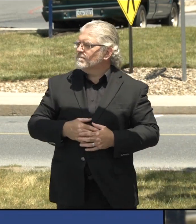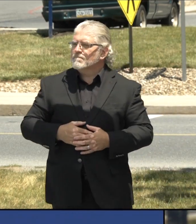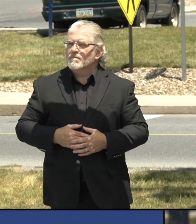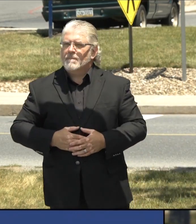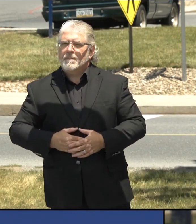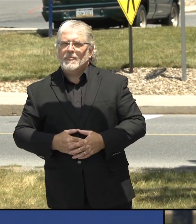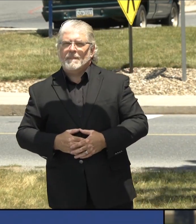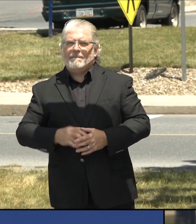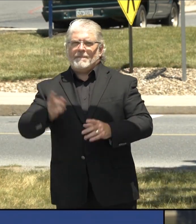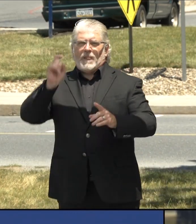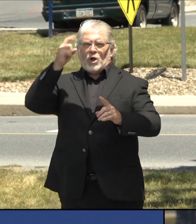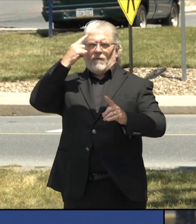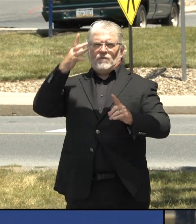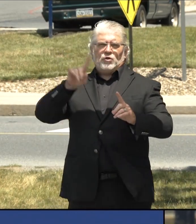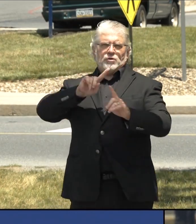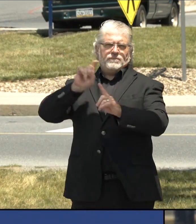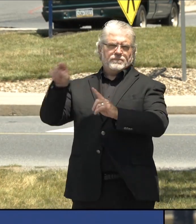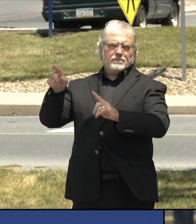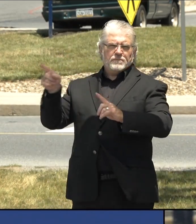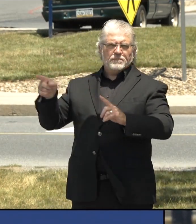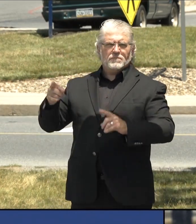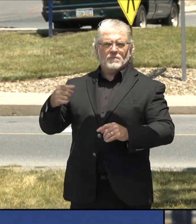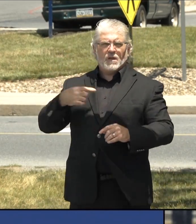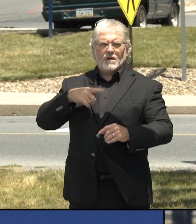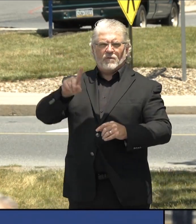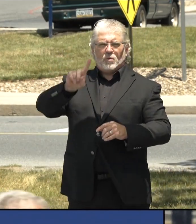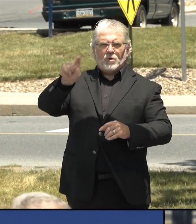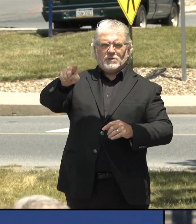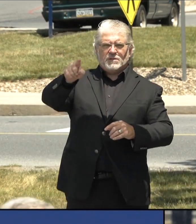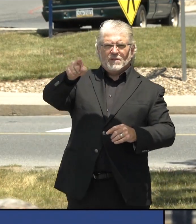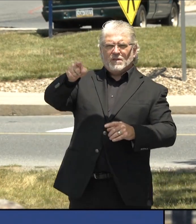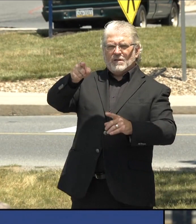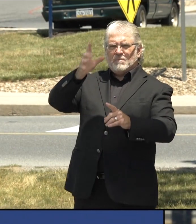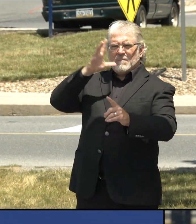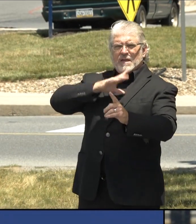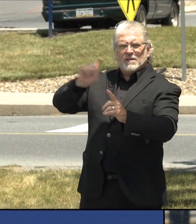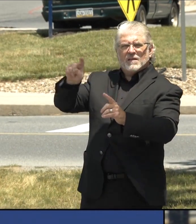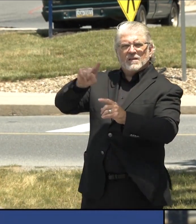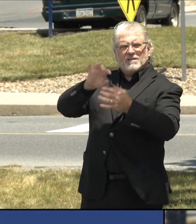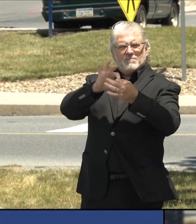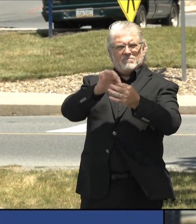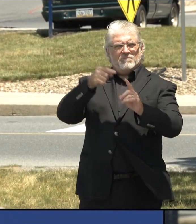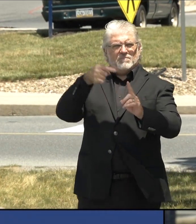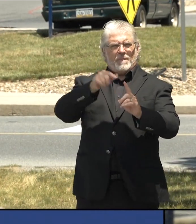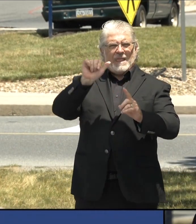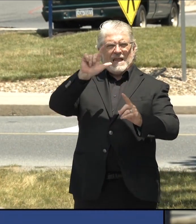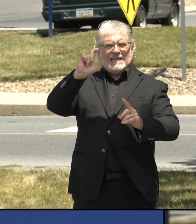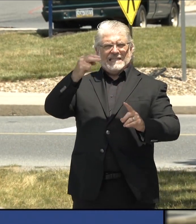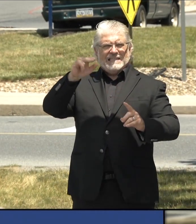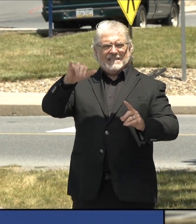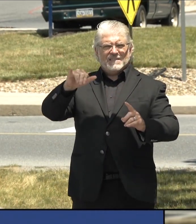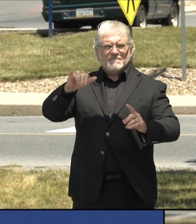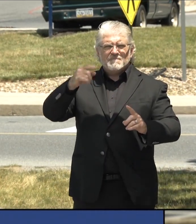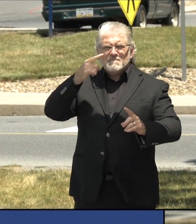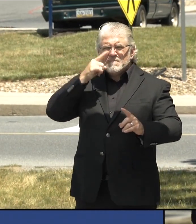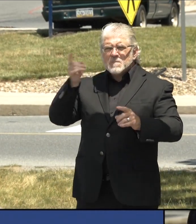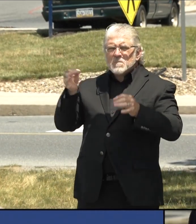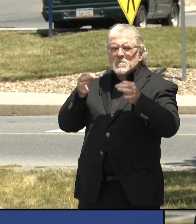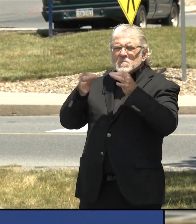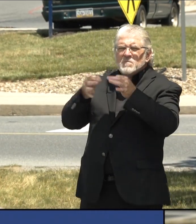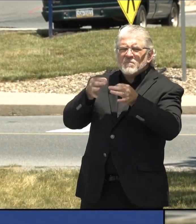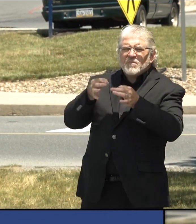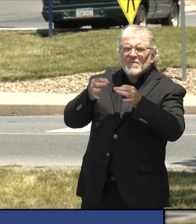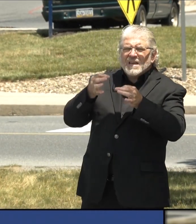you talked about other places looking at what Allegheny County did. Can you elaborate on that? And the other thing is not every county has its own health department.